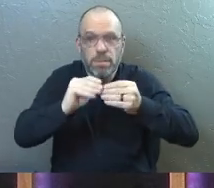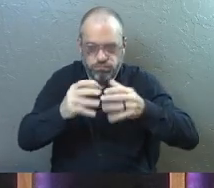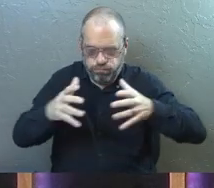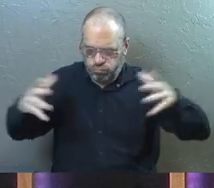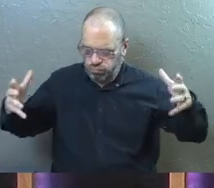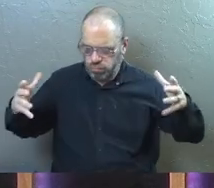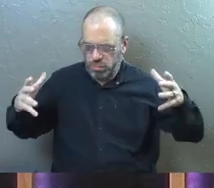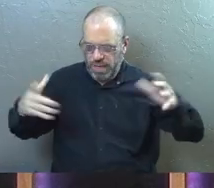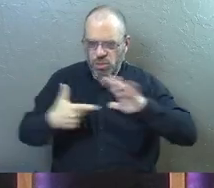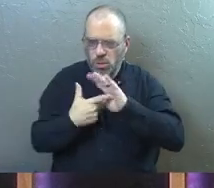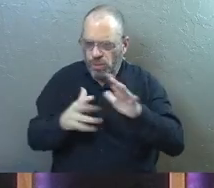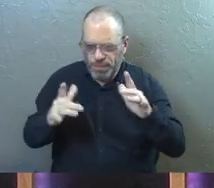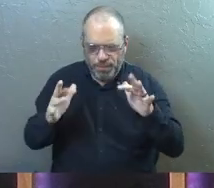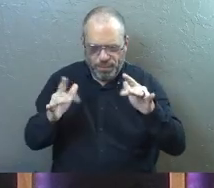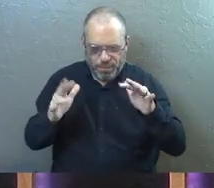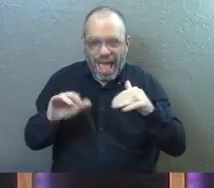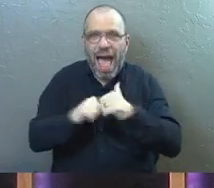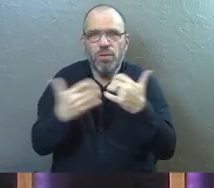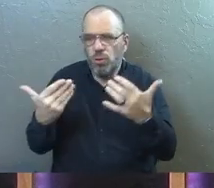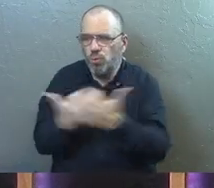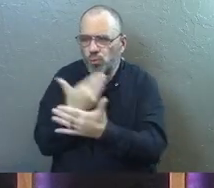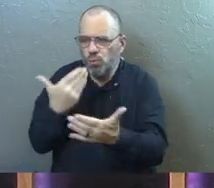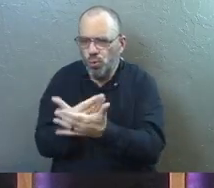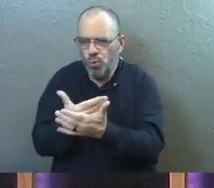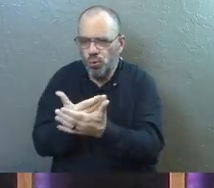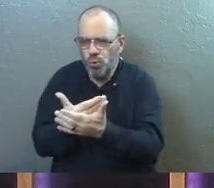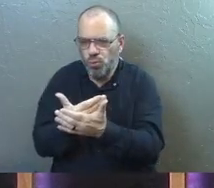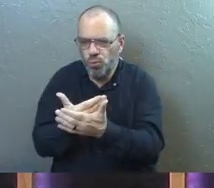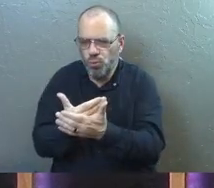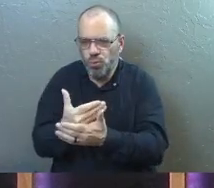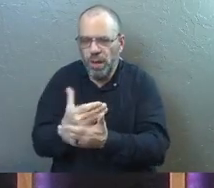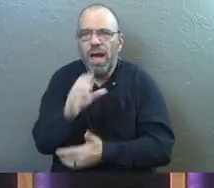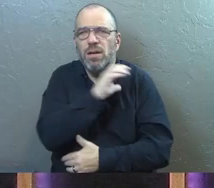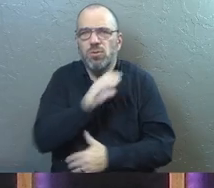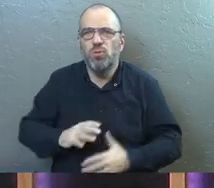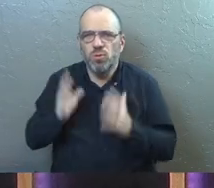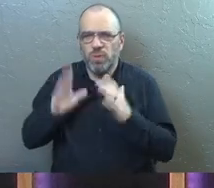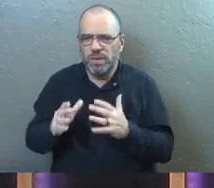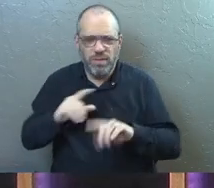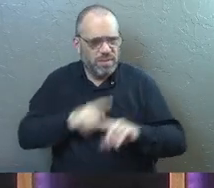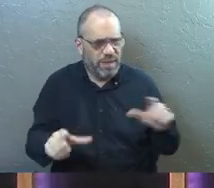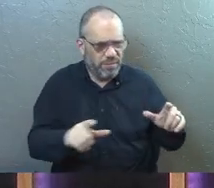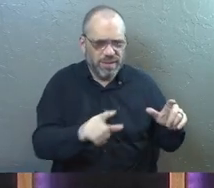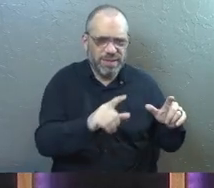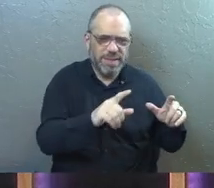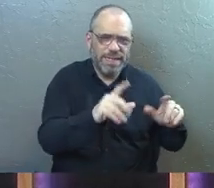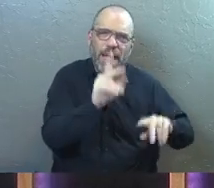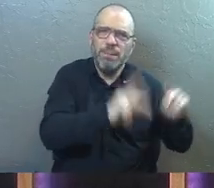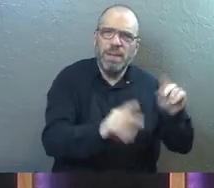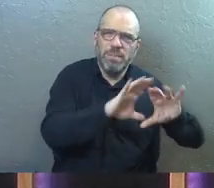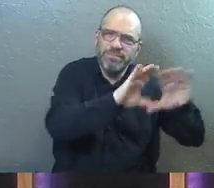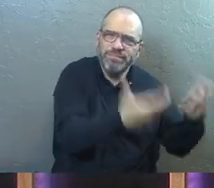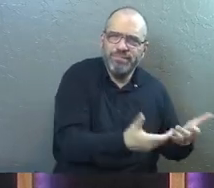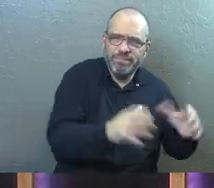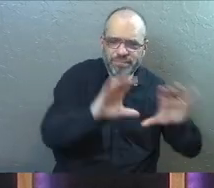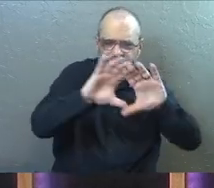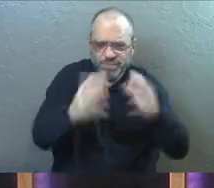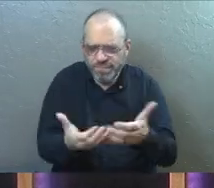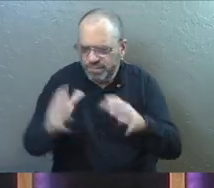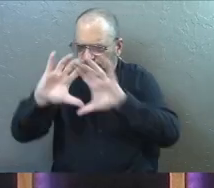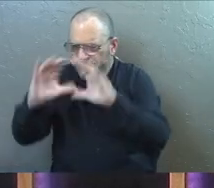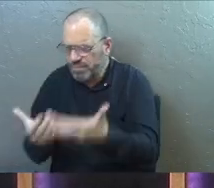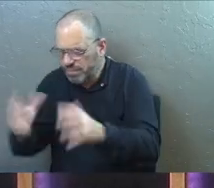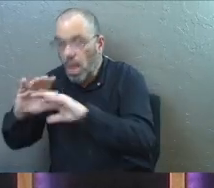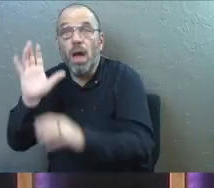shows how the new converts were coming from different classes of the people that were there in Jerusalem.